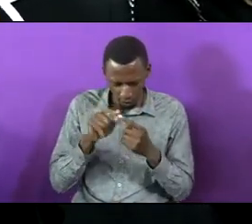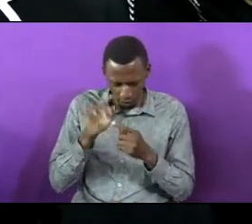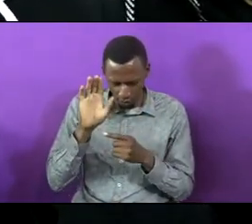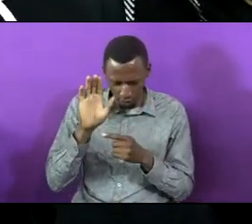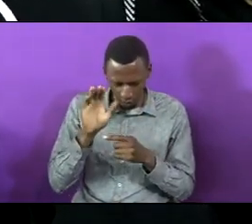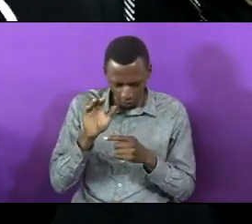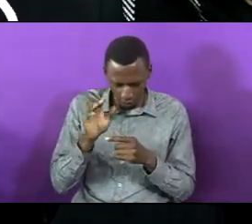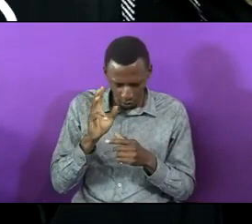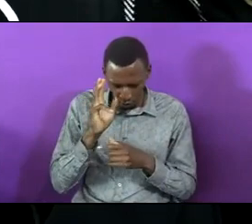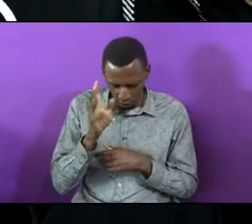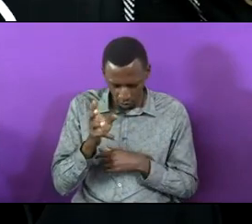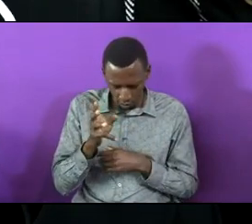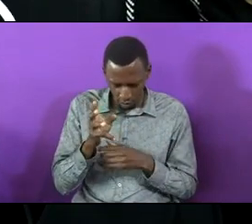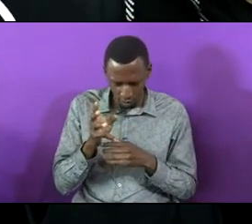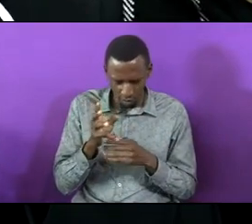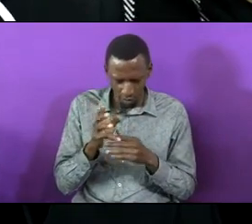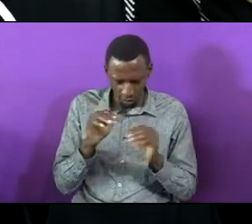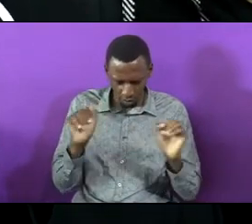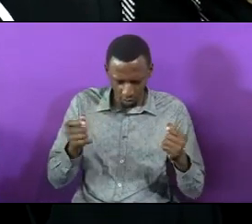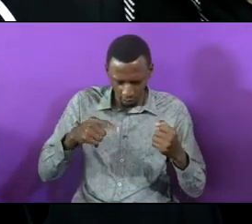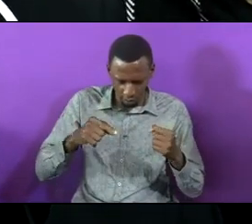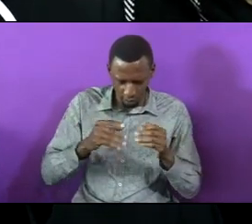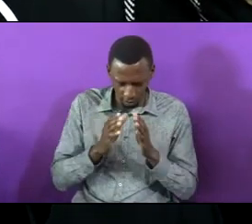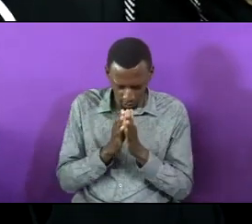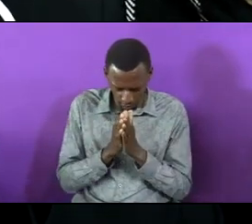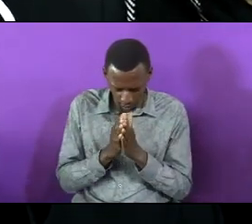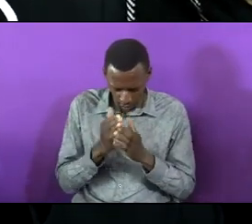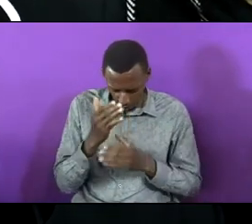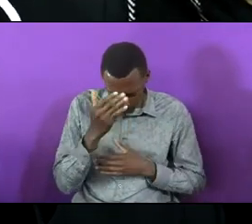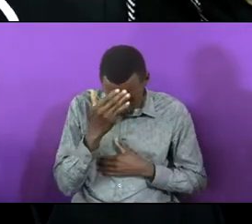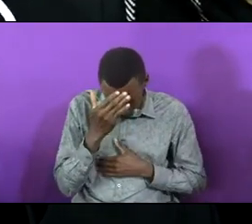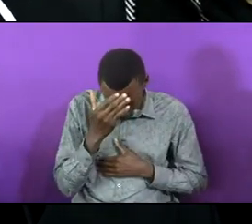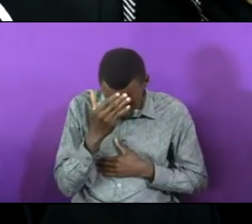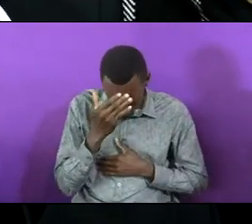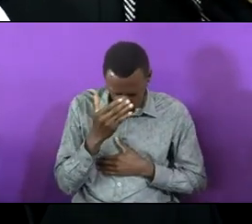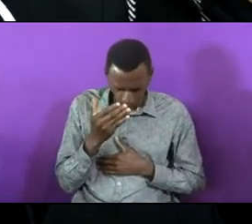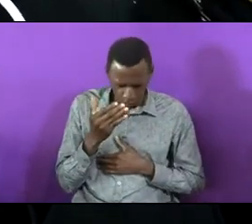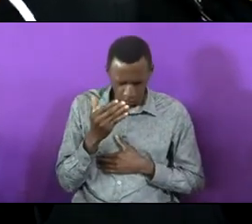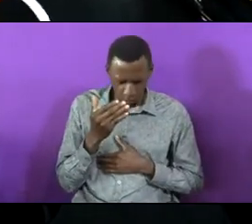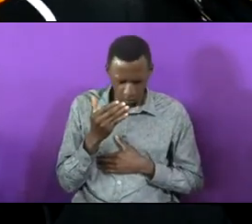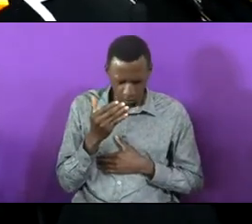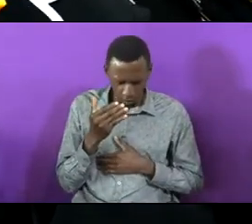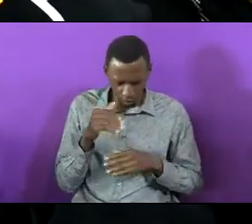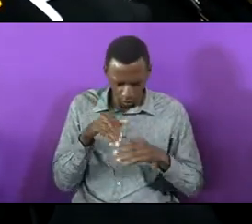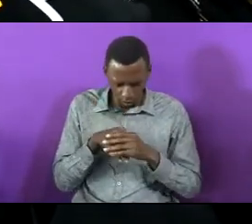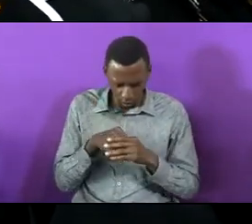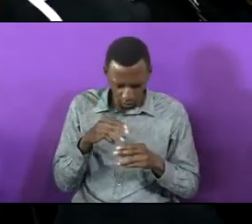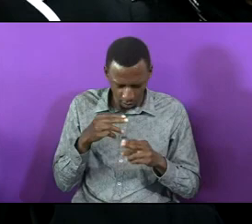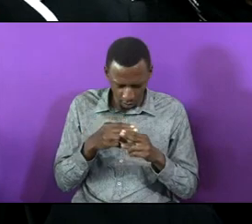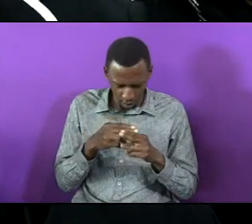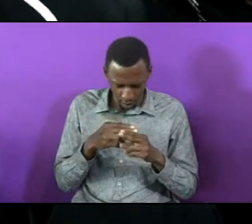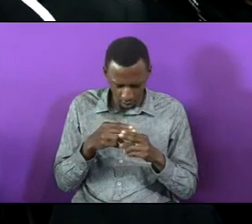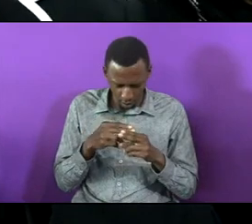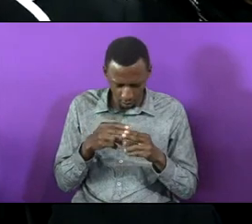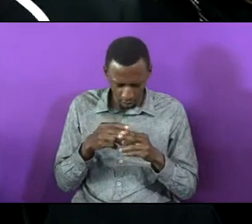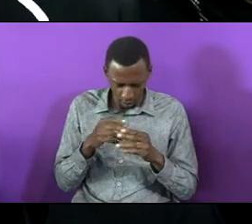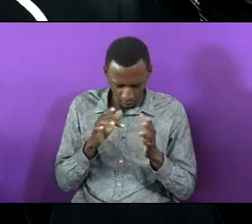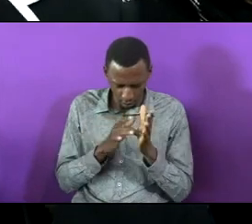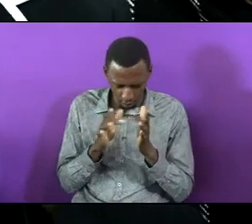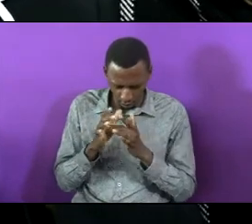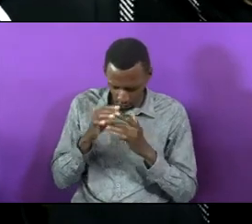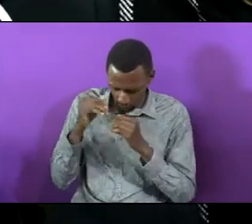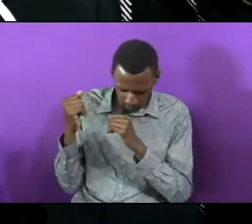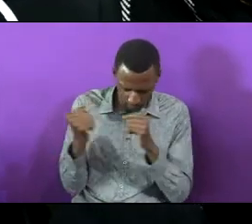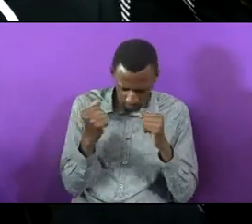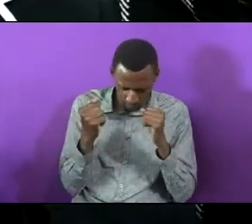with a lot of humility and gratitude before you the God of the universe the honor of the world in Jesus mighty name we pray